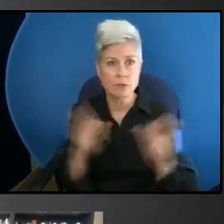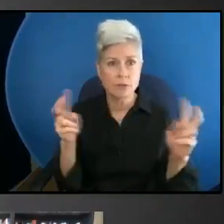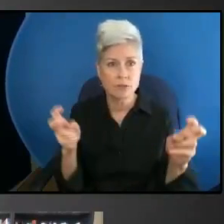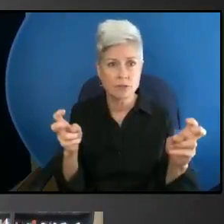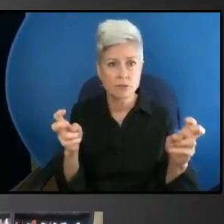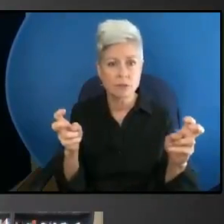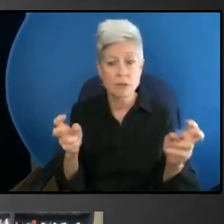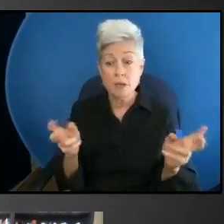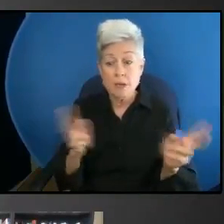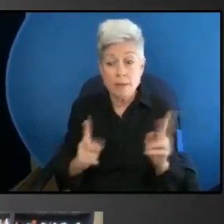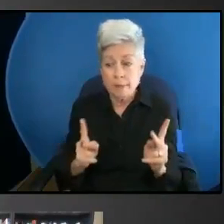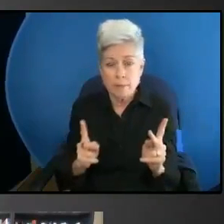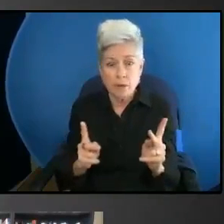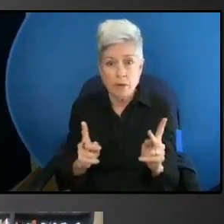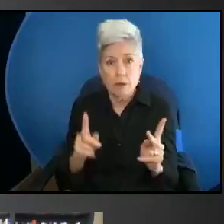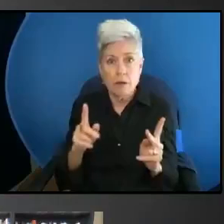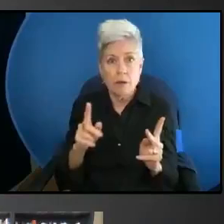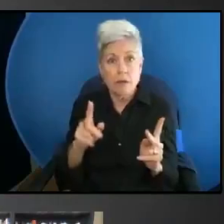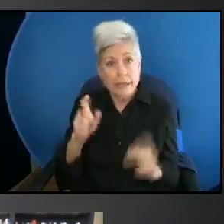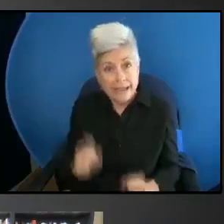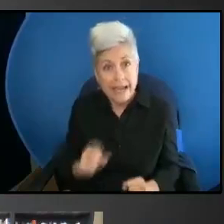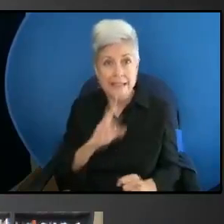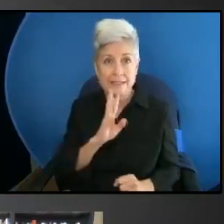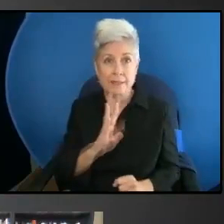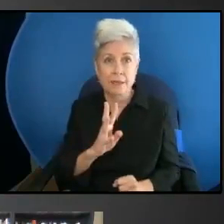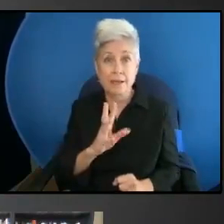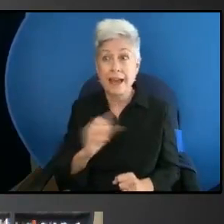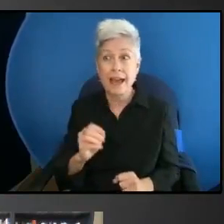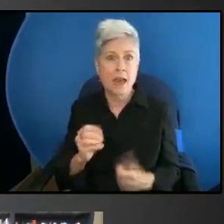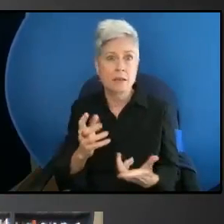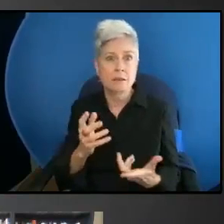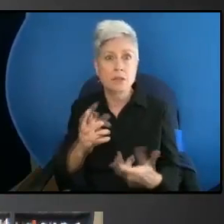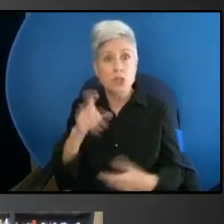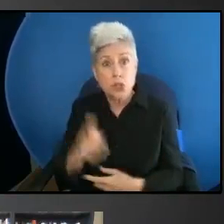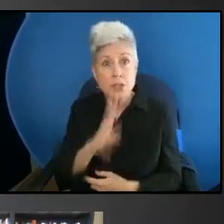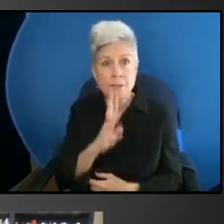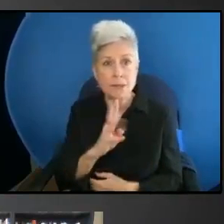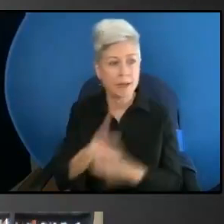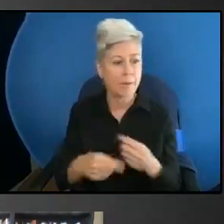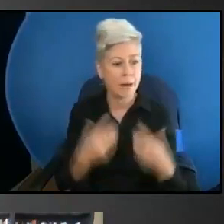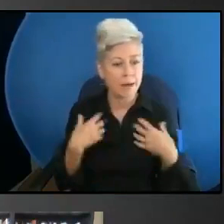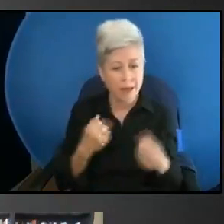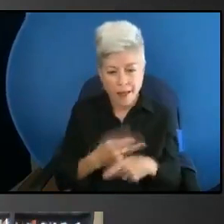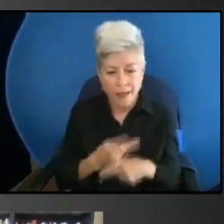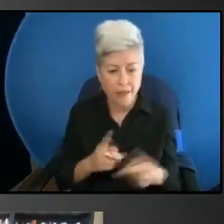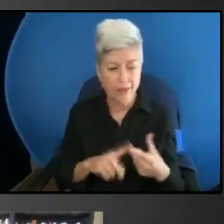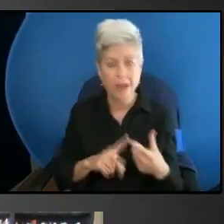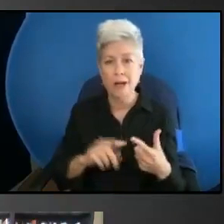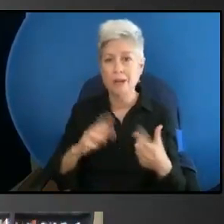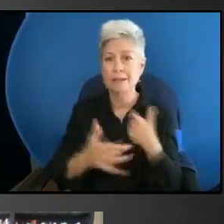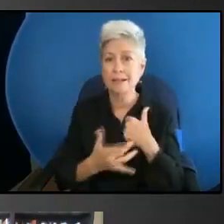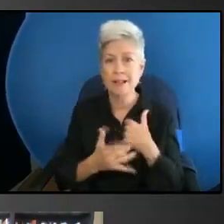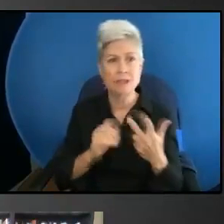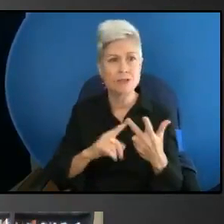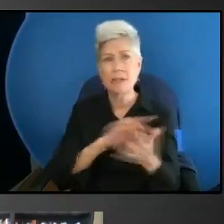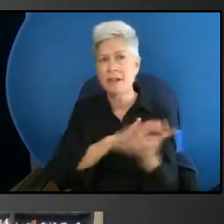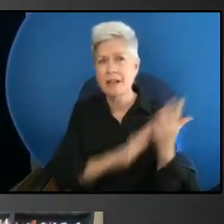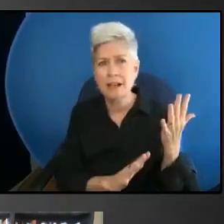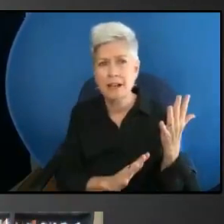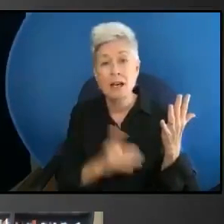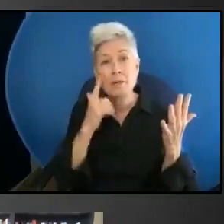speak and should be allowed to speak on issues related to education, healthcare, civil rights, technology. Why? Because disability is